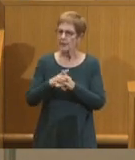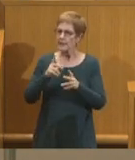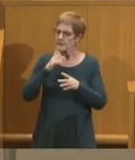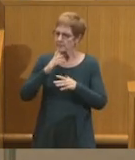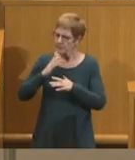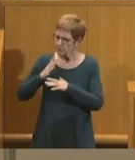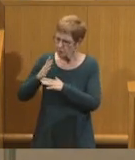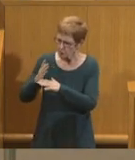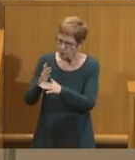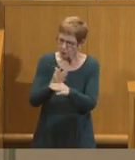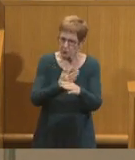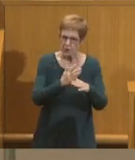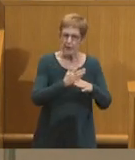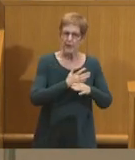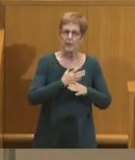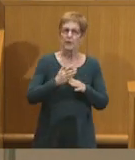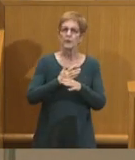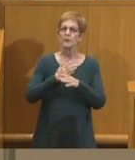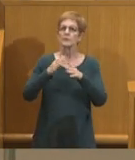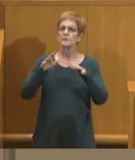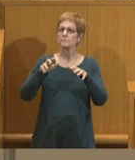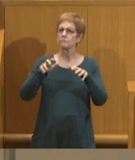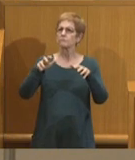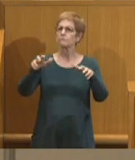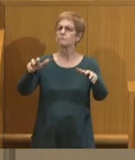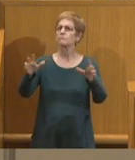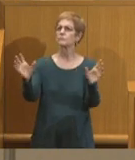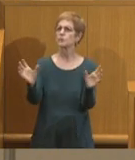with the greater Charlotte community.